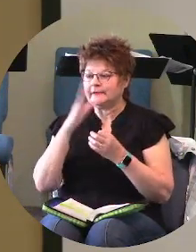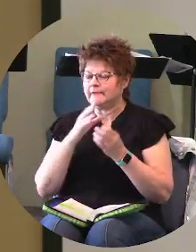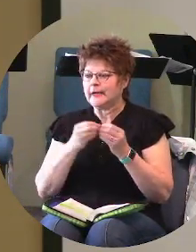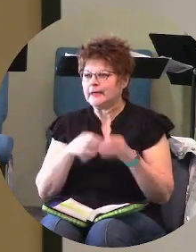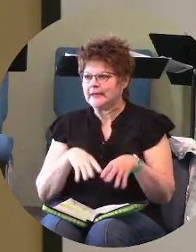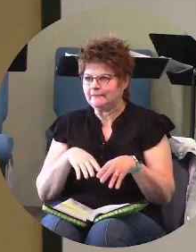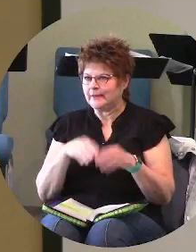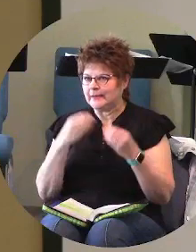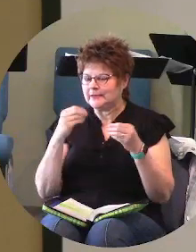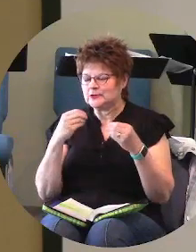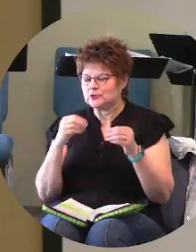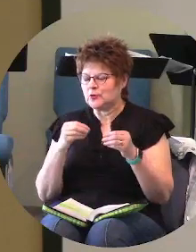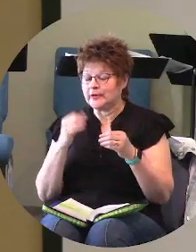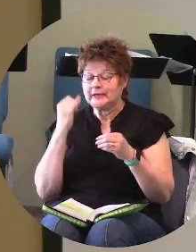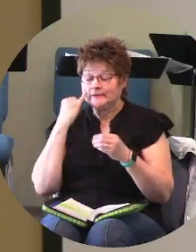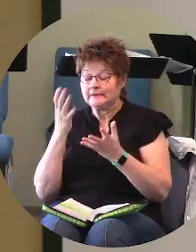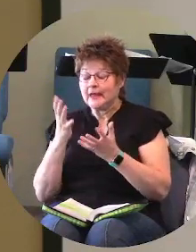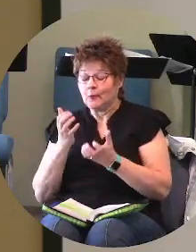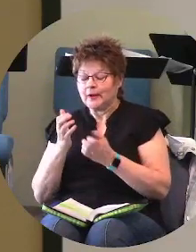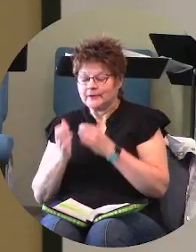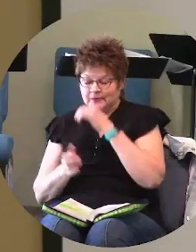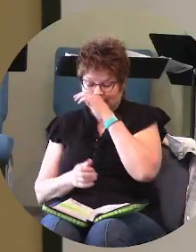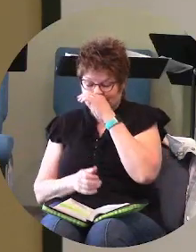even if they had wanted to